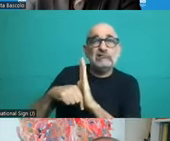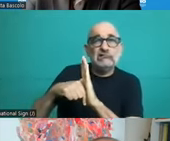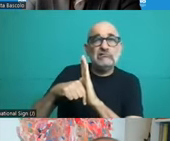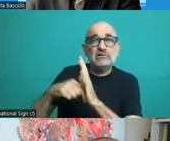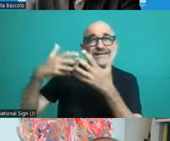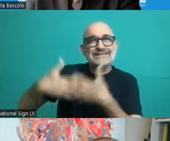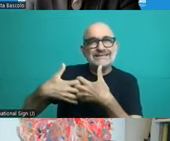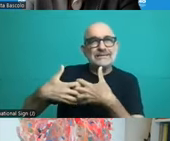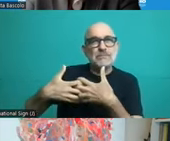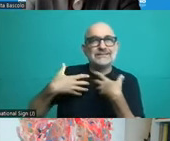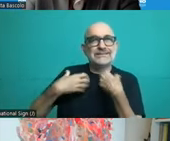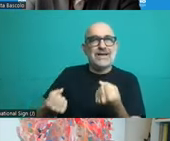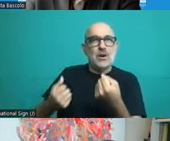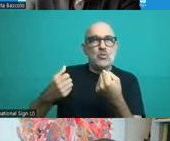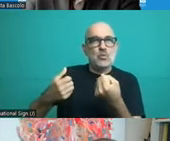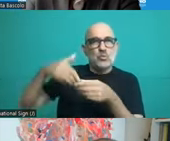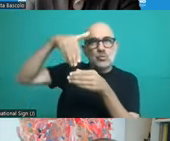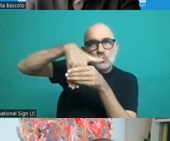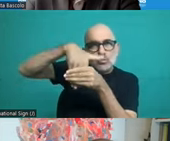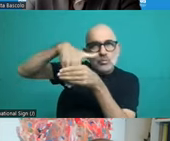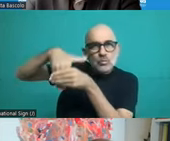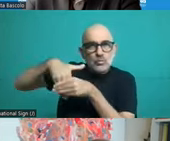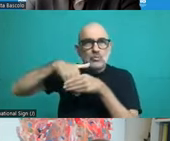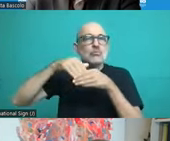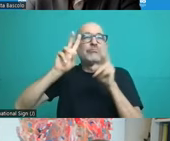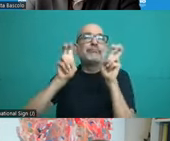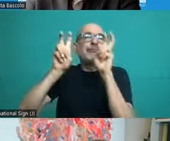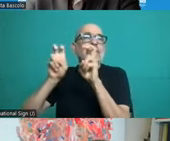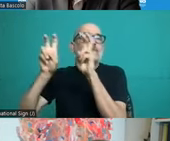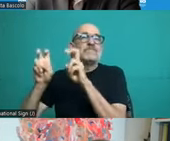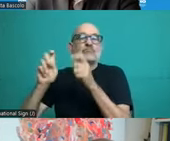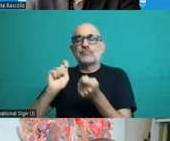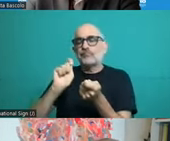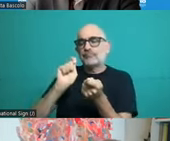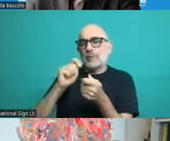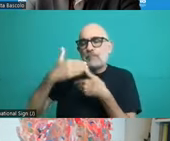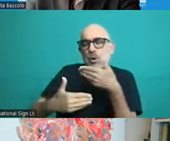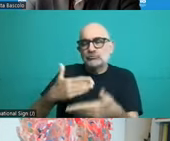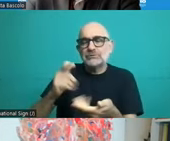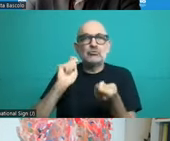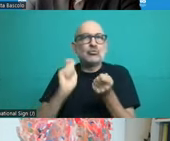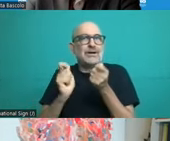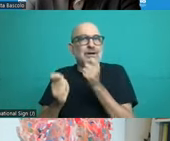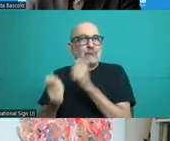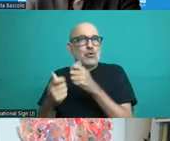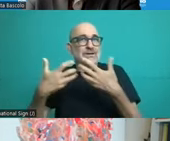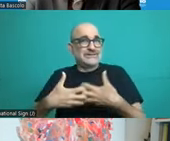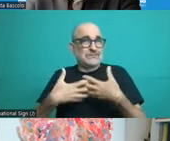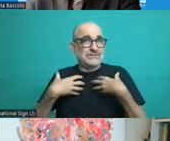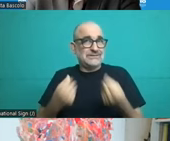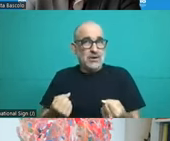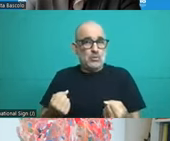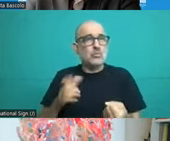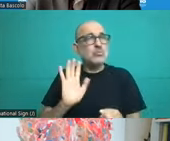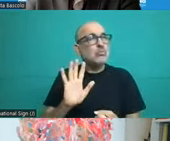in terms of the health structures or the reformer processes of health system. Two